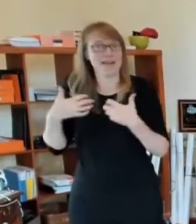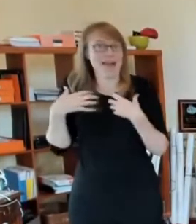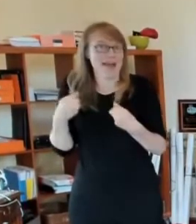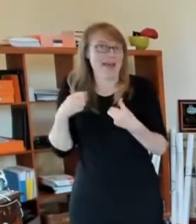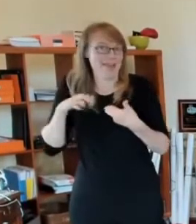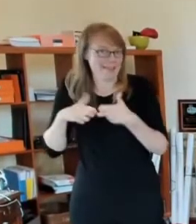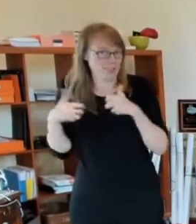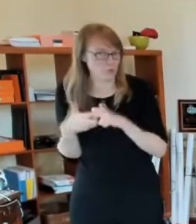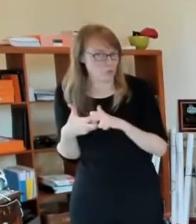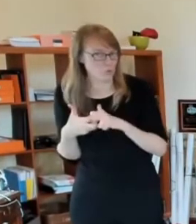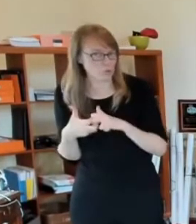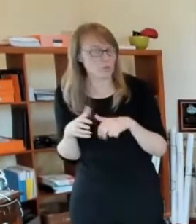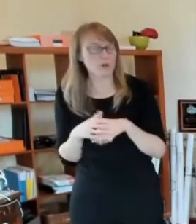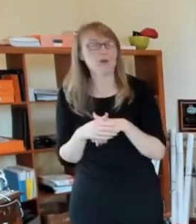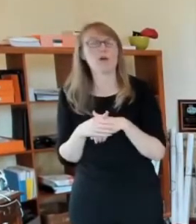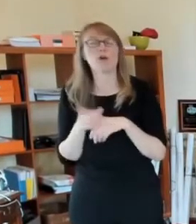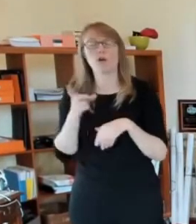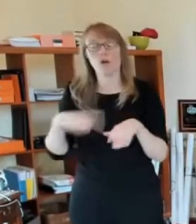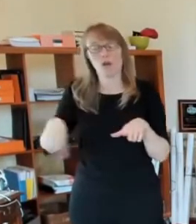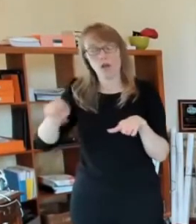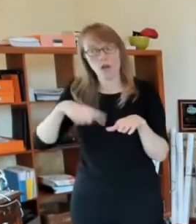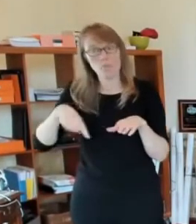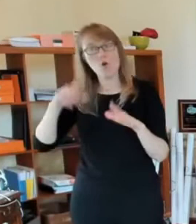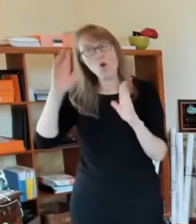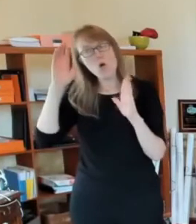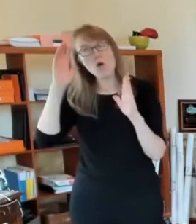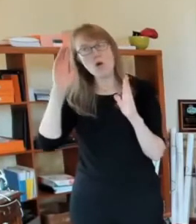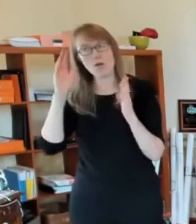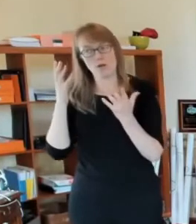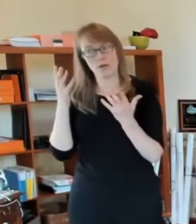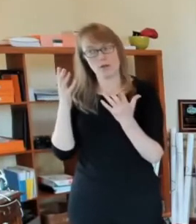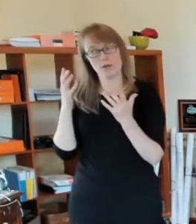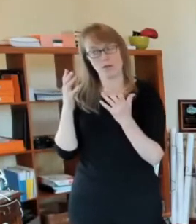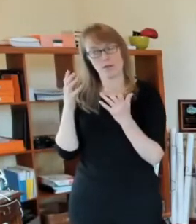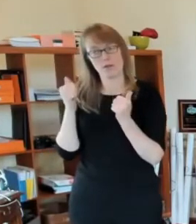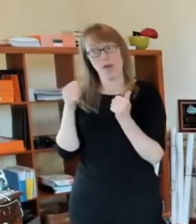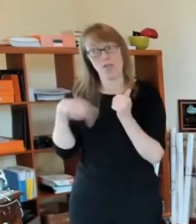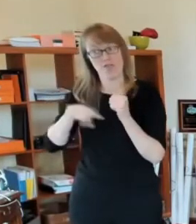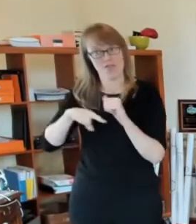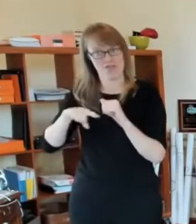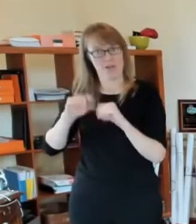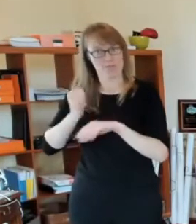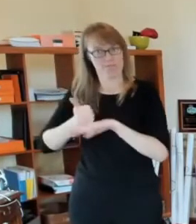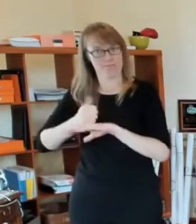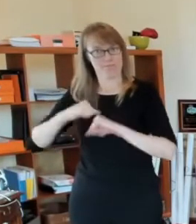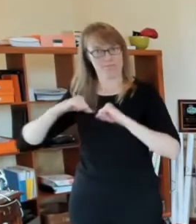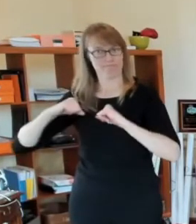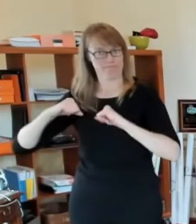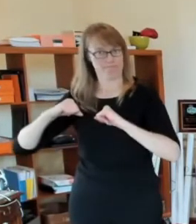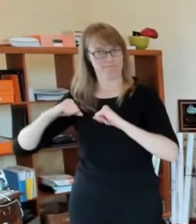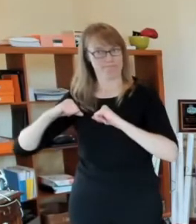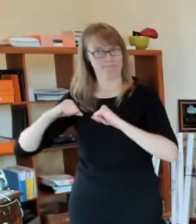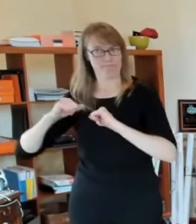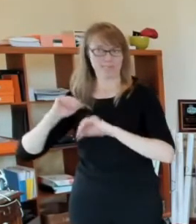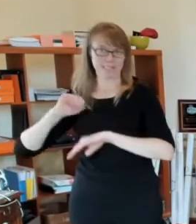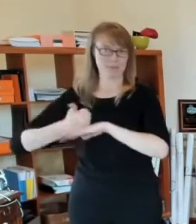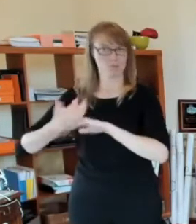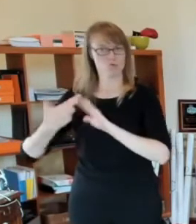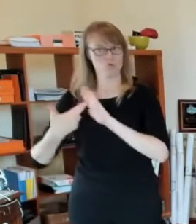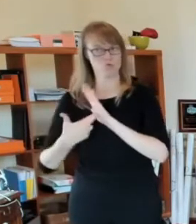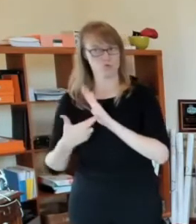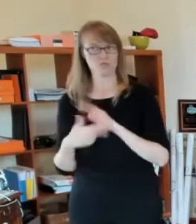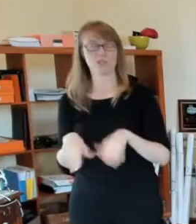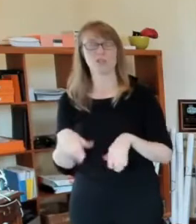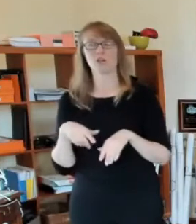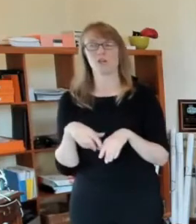understanding it. Um, and that these masks are so important, but we're seeing businesses really begin to step up now. And